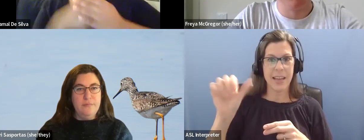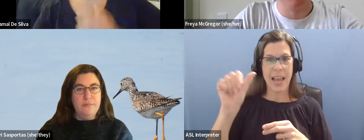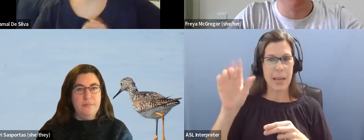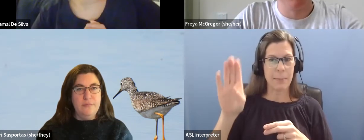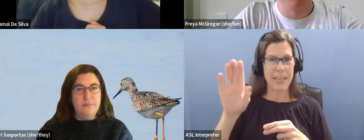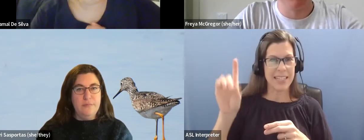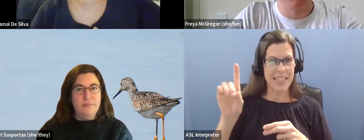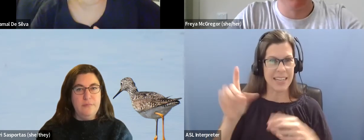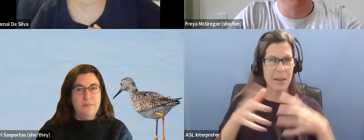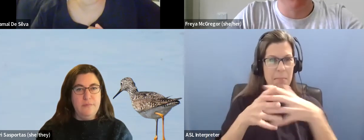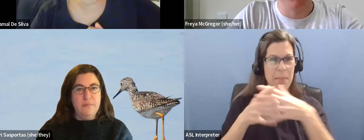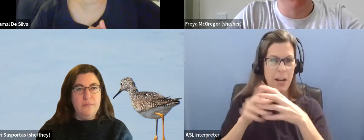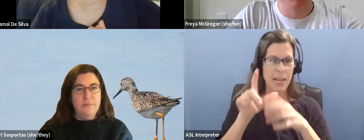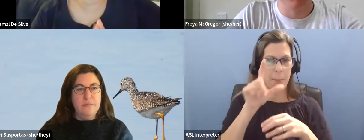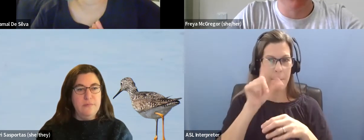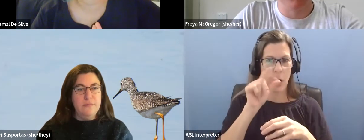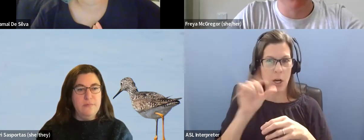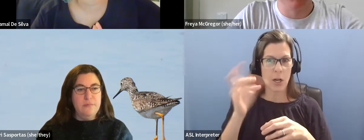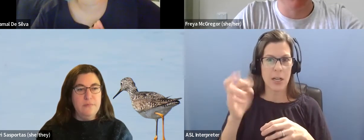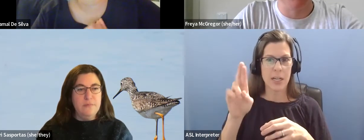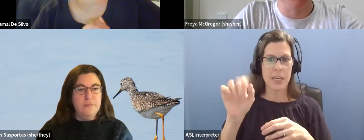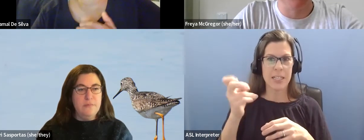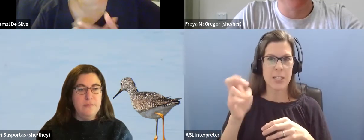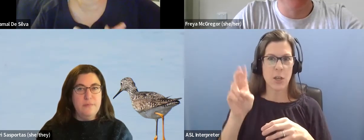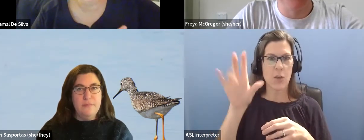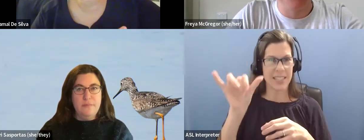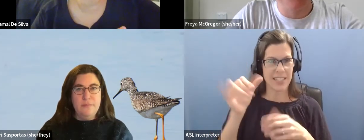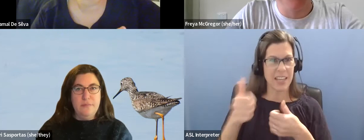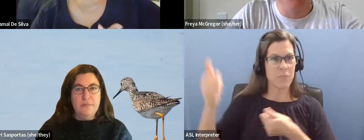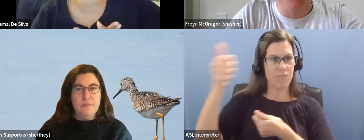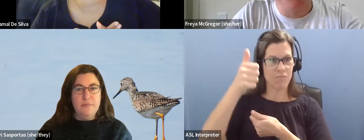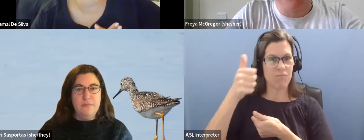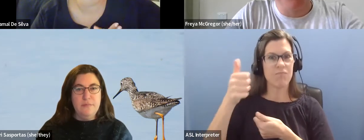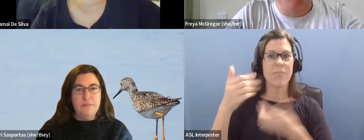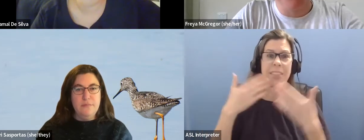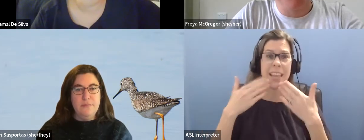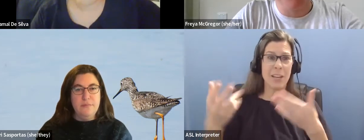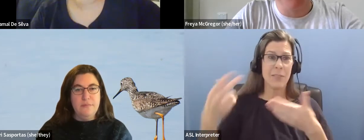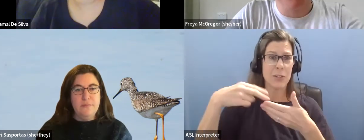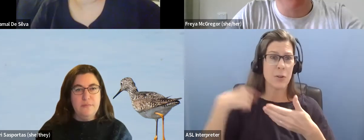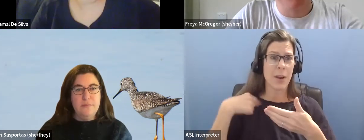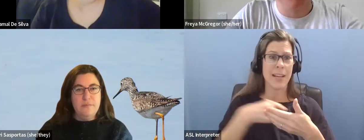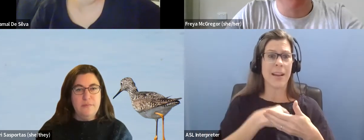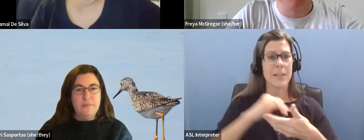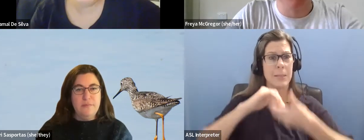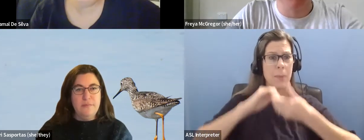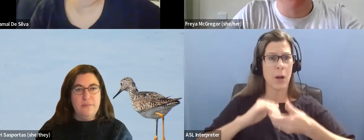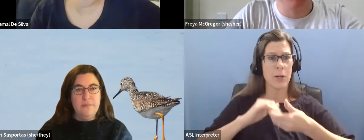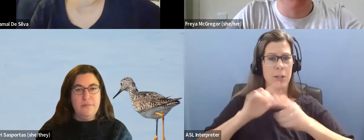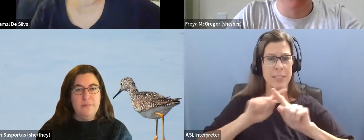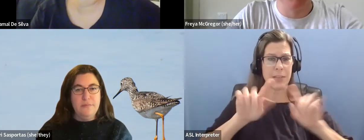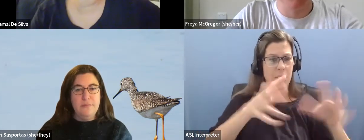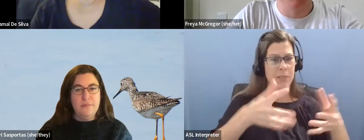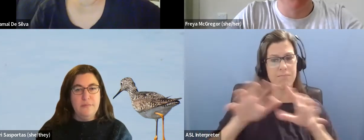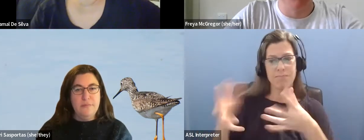This series, BirdAbility Birders, is co-hosted by American Bird Conservancy and BirdAbility, and we intend to support